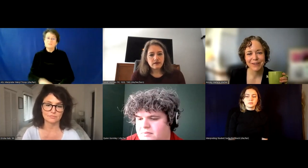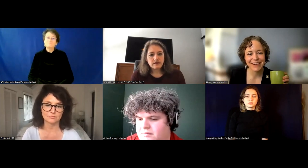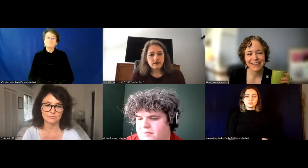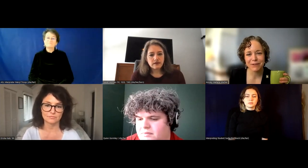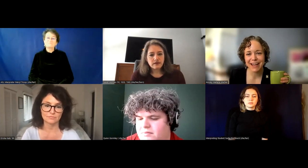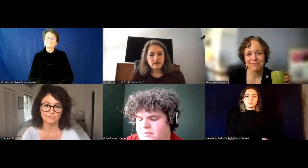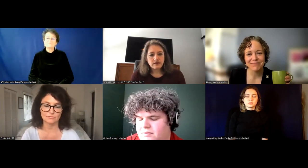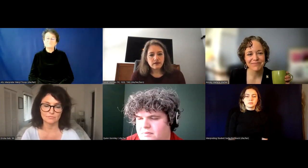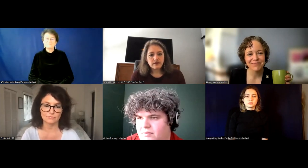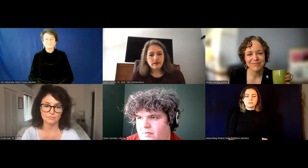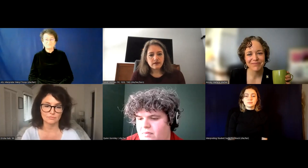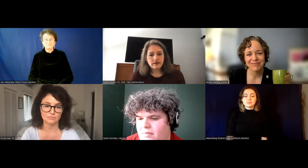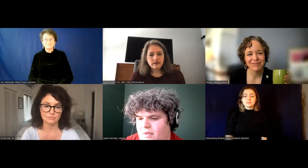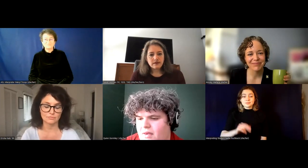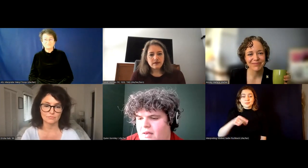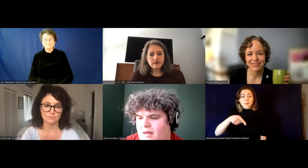Quinn, anything you would add?